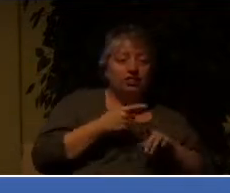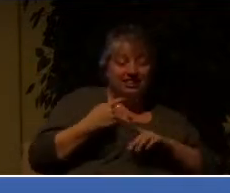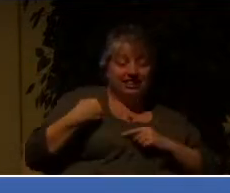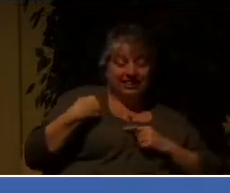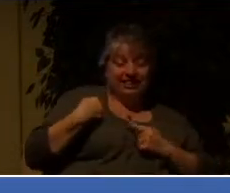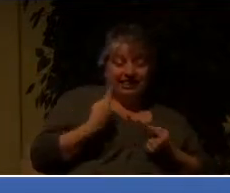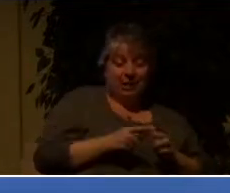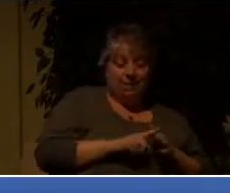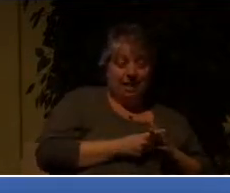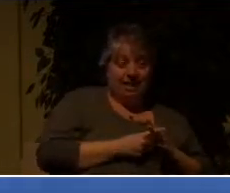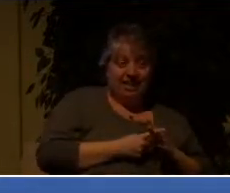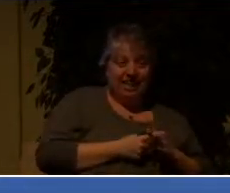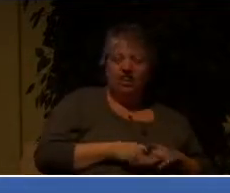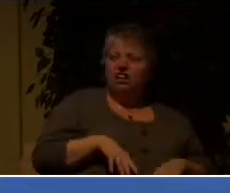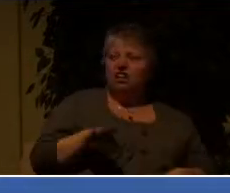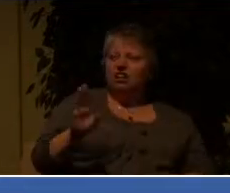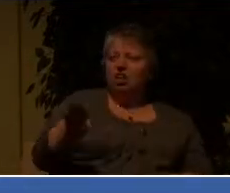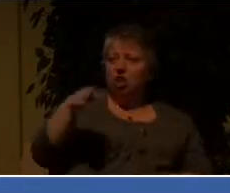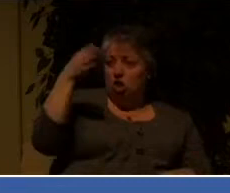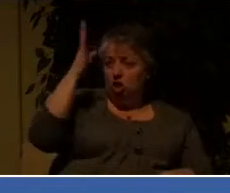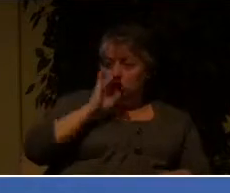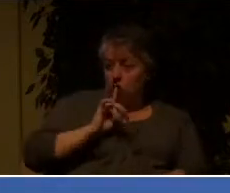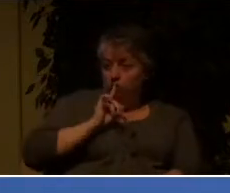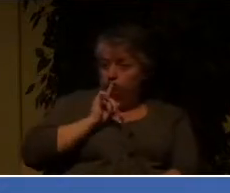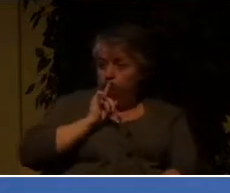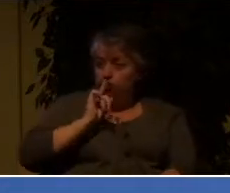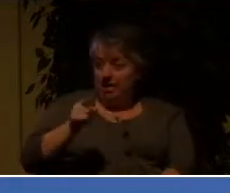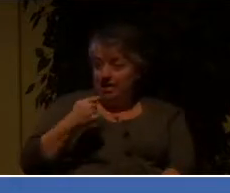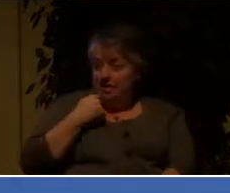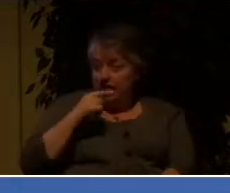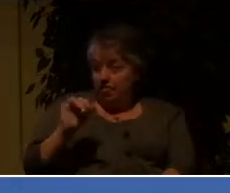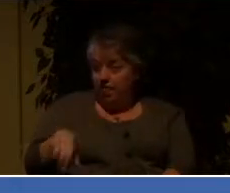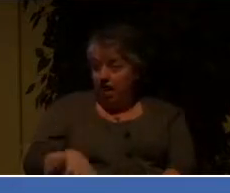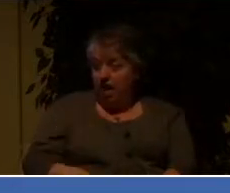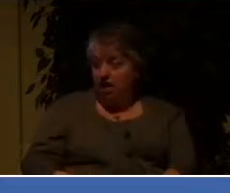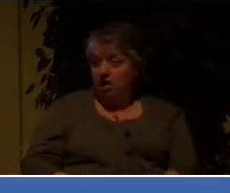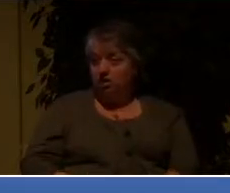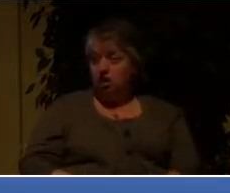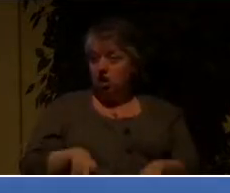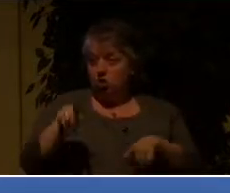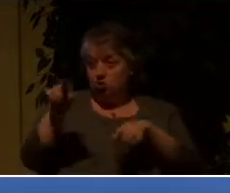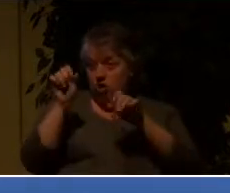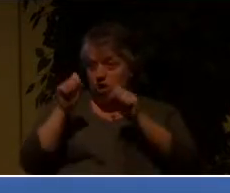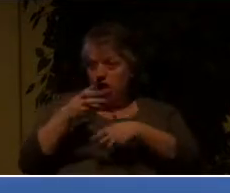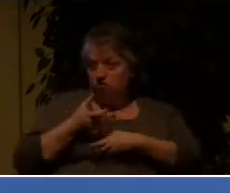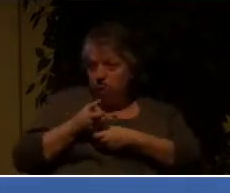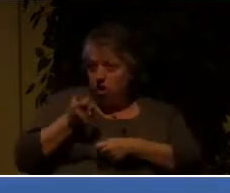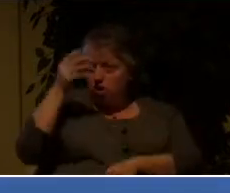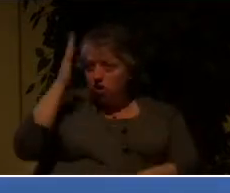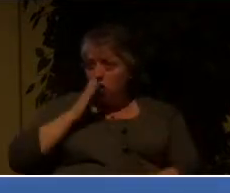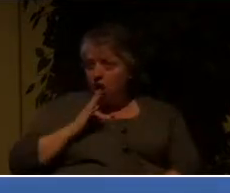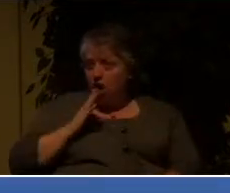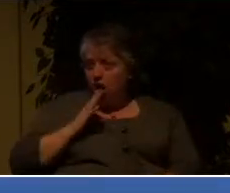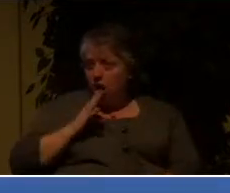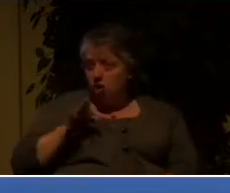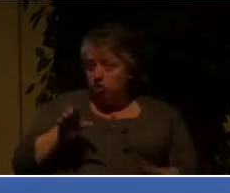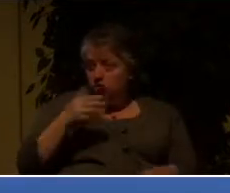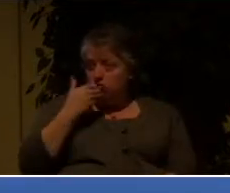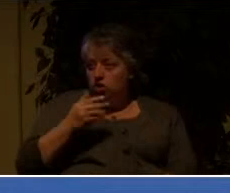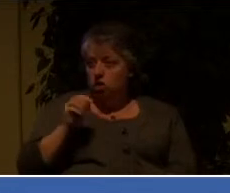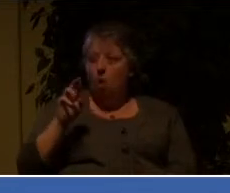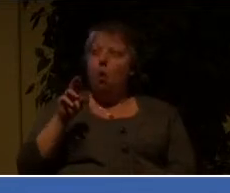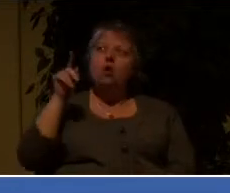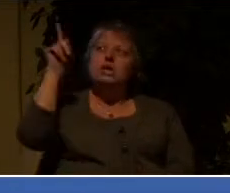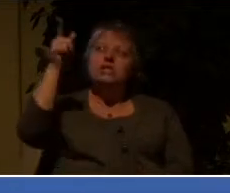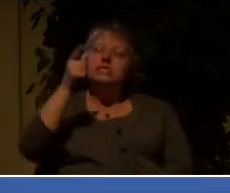can you really trust God to do you good or is he secretly taking from you?